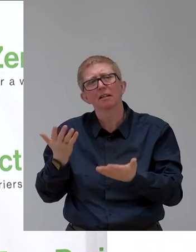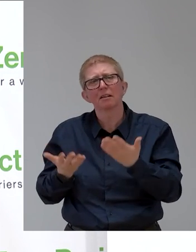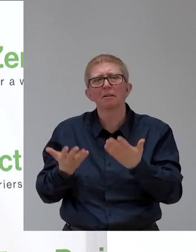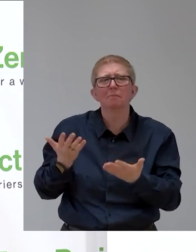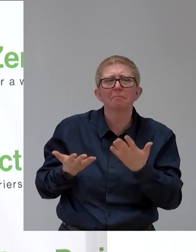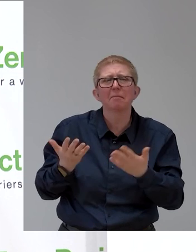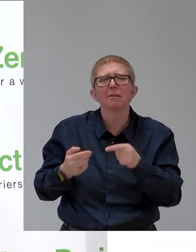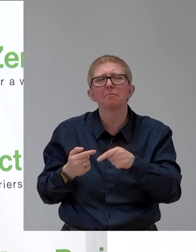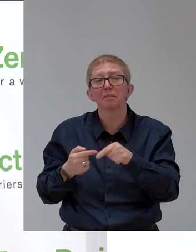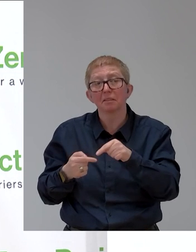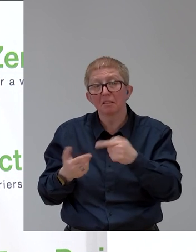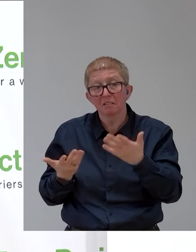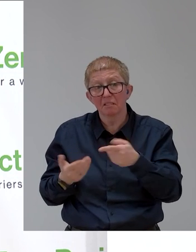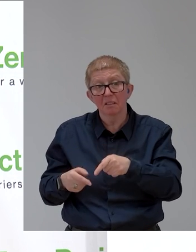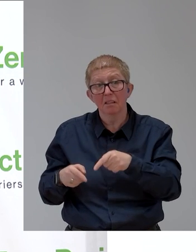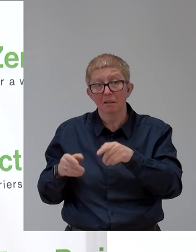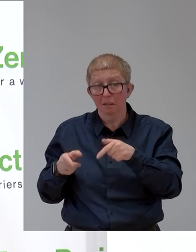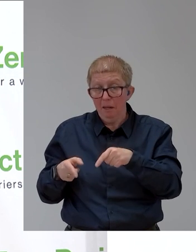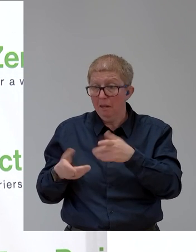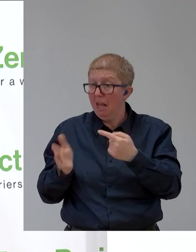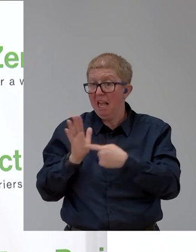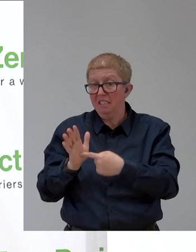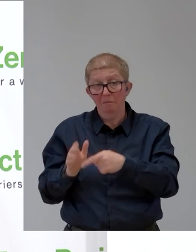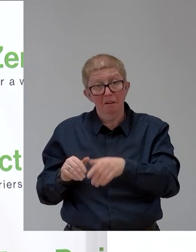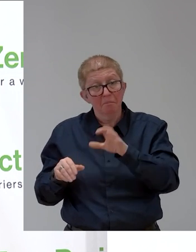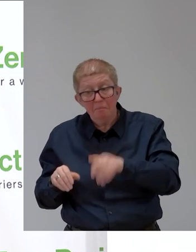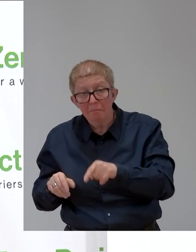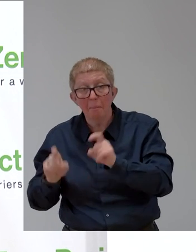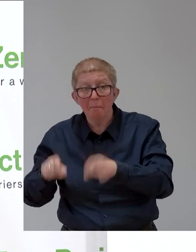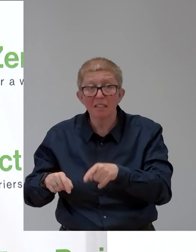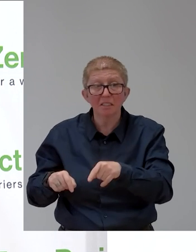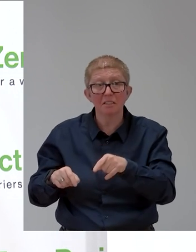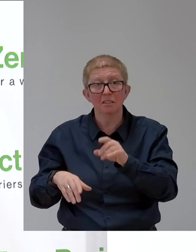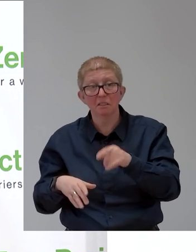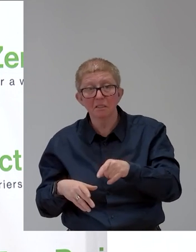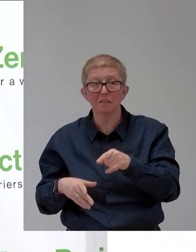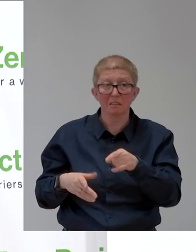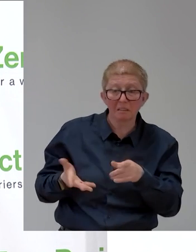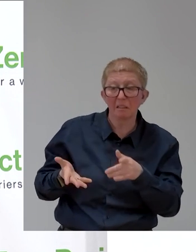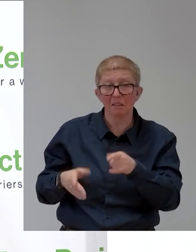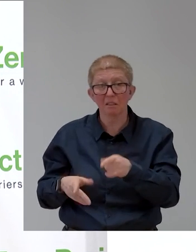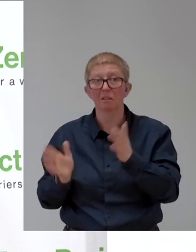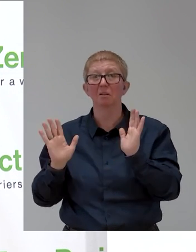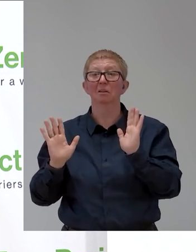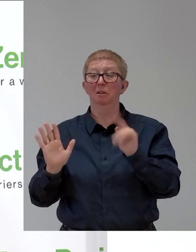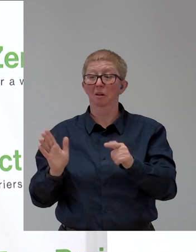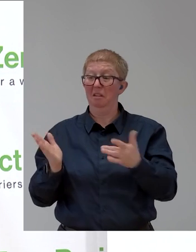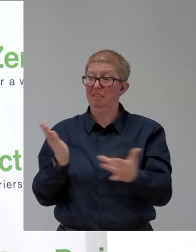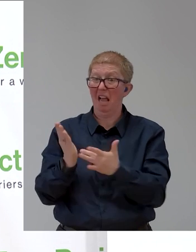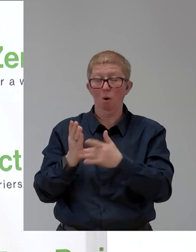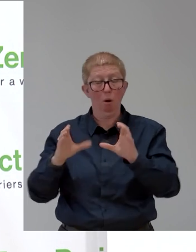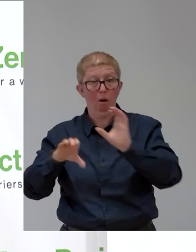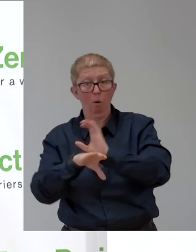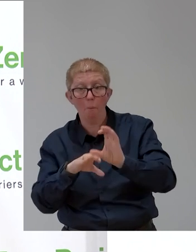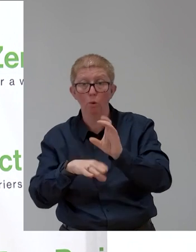about, to be honest, but they seem to have a lot of data and also trials, clinical